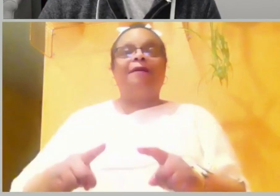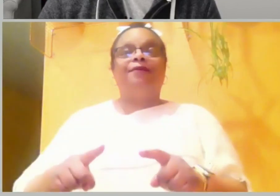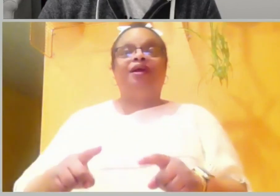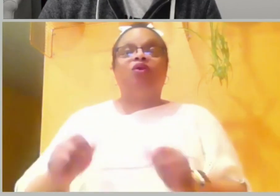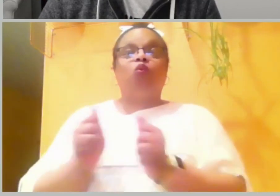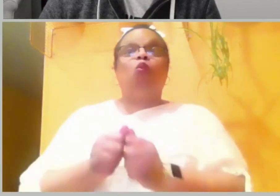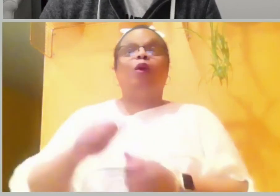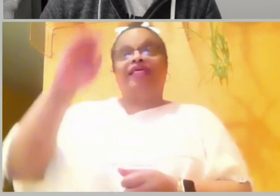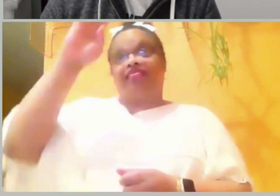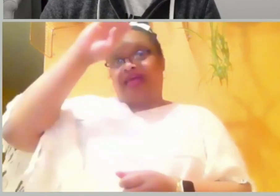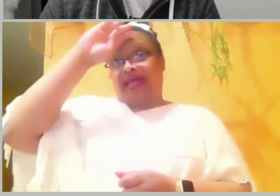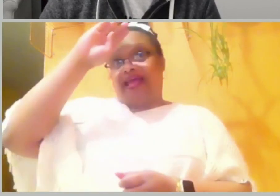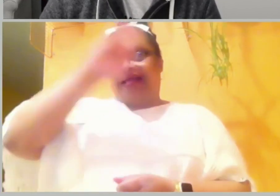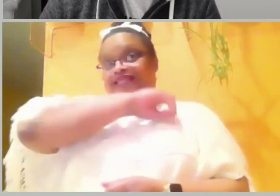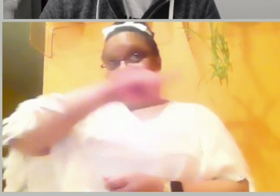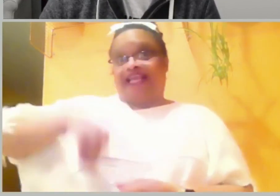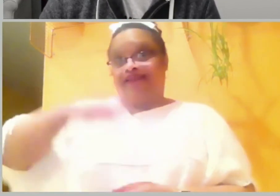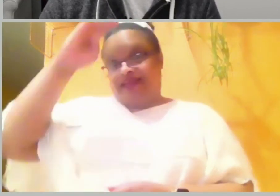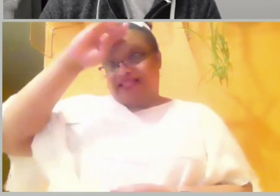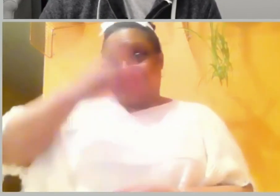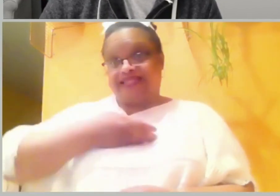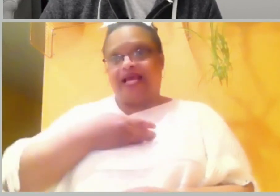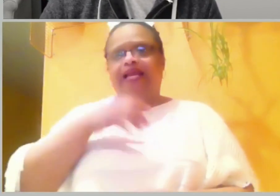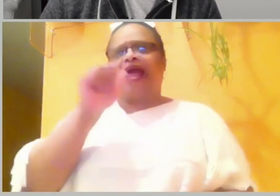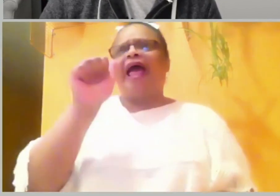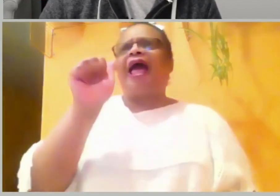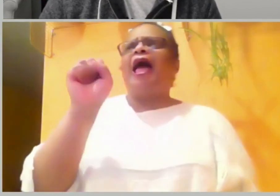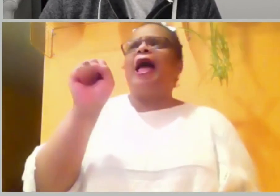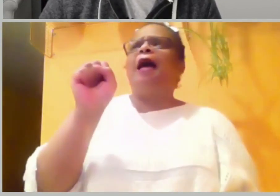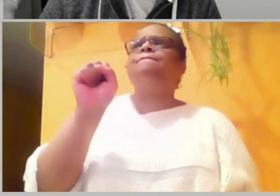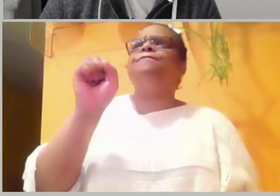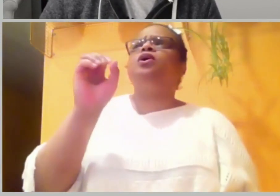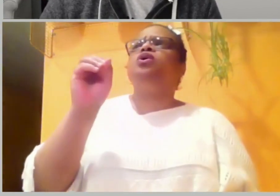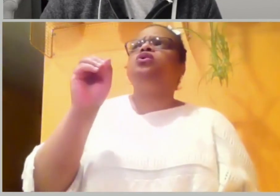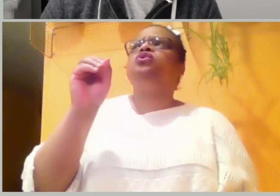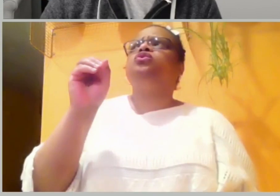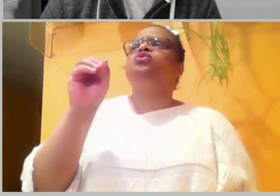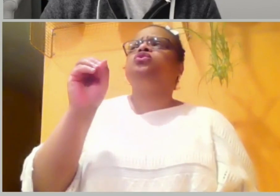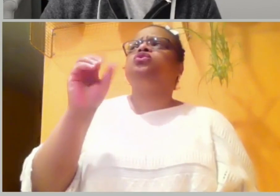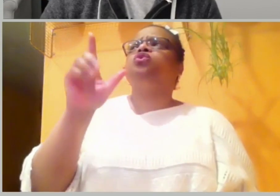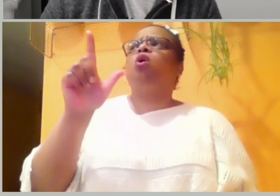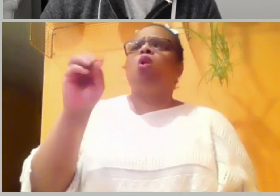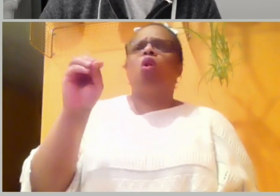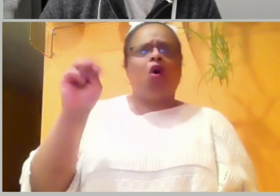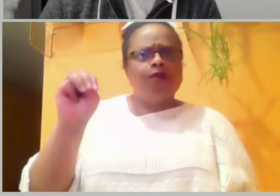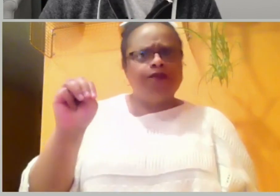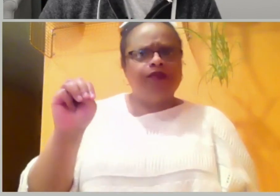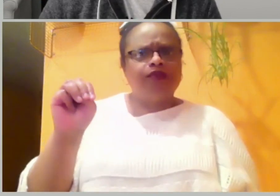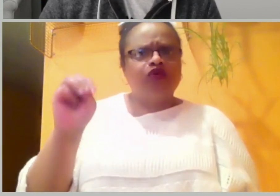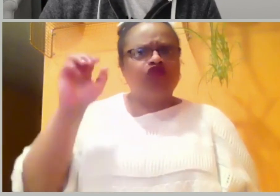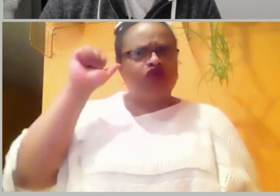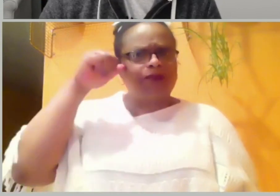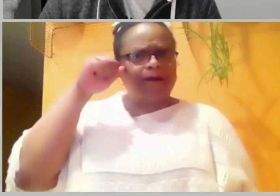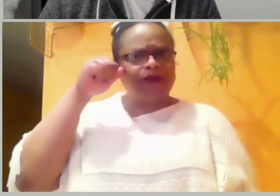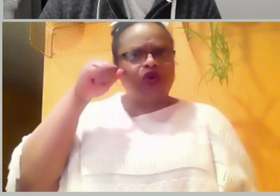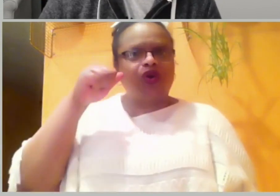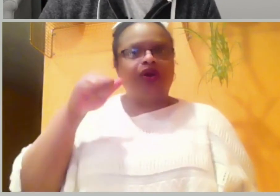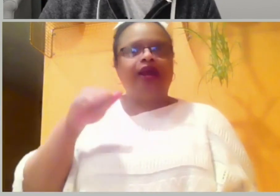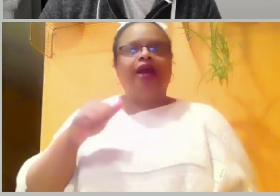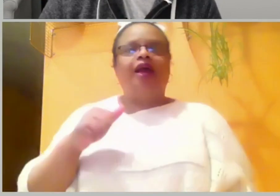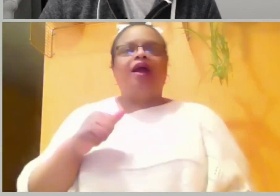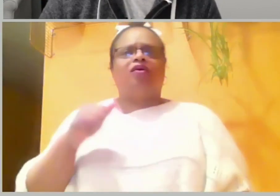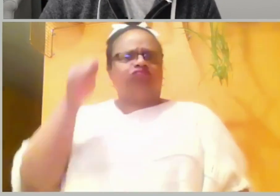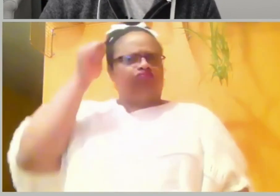You can hear David's tears of grief as you read 2 Samuel 18.33. Oh, my son